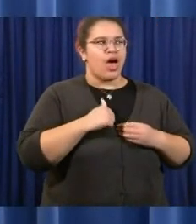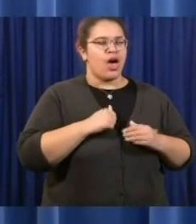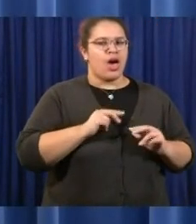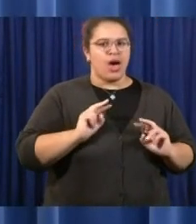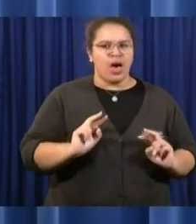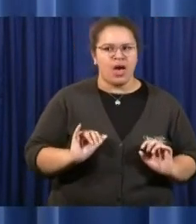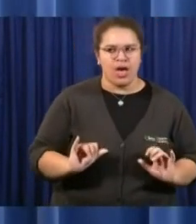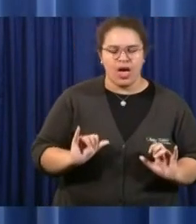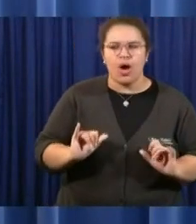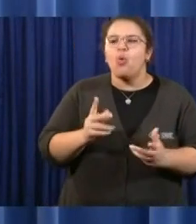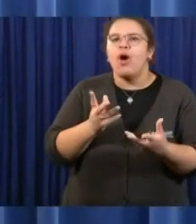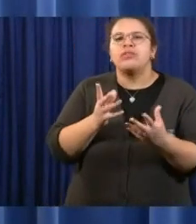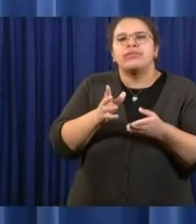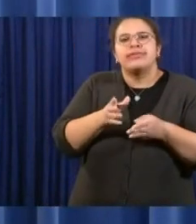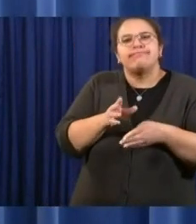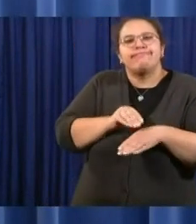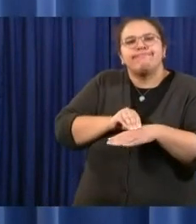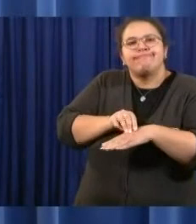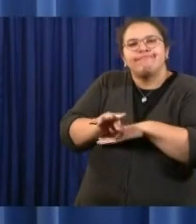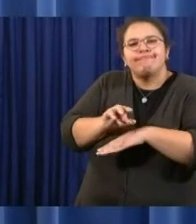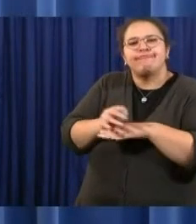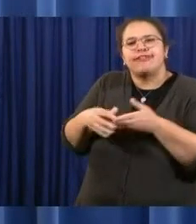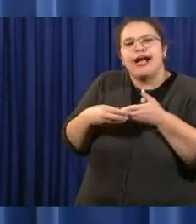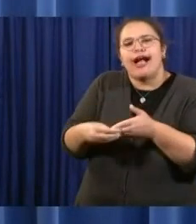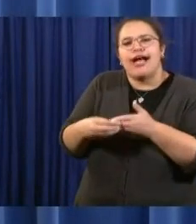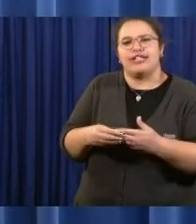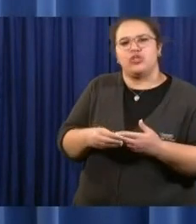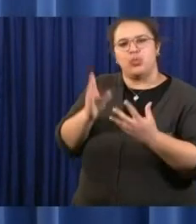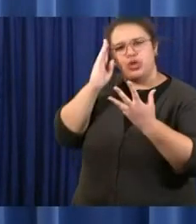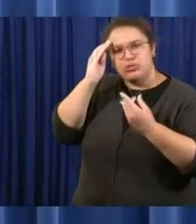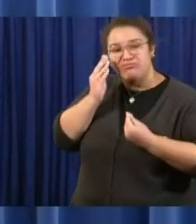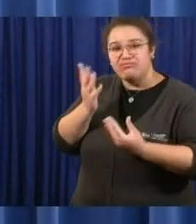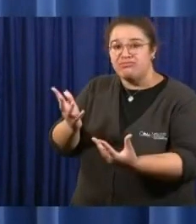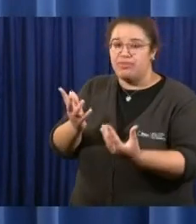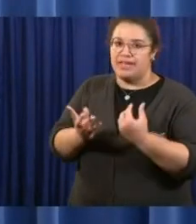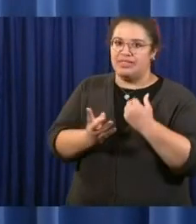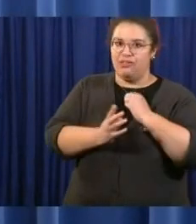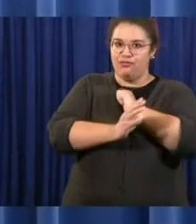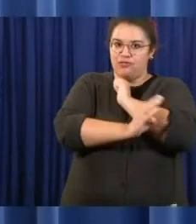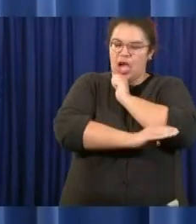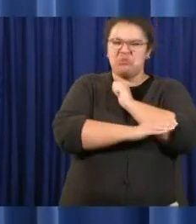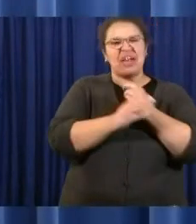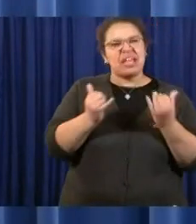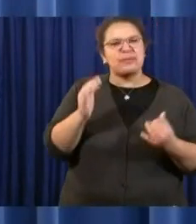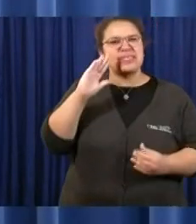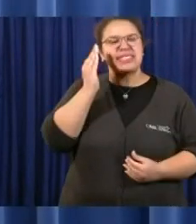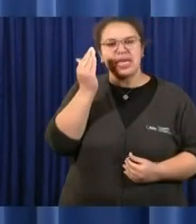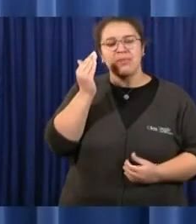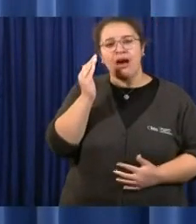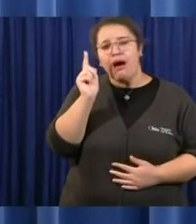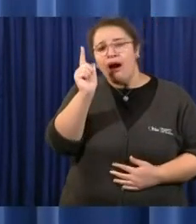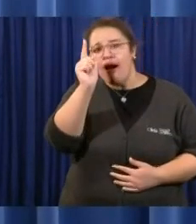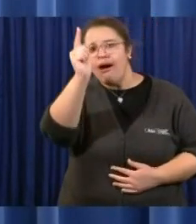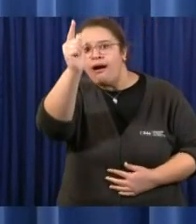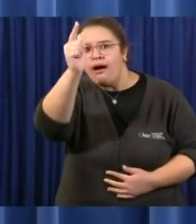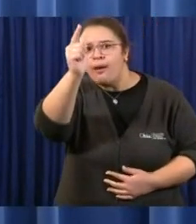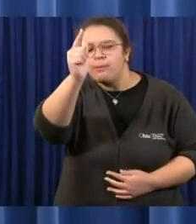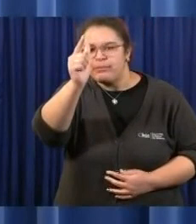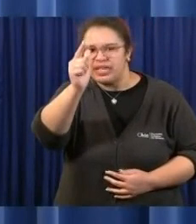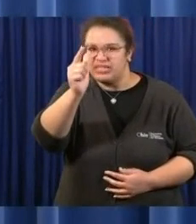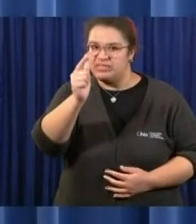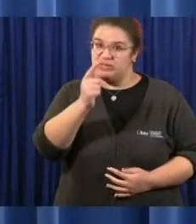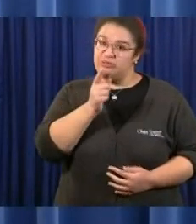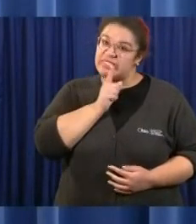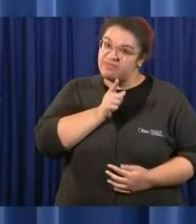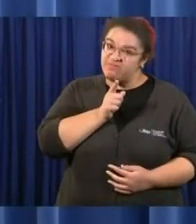The fall seems like a long way off, but it's really just around the corner. And if so, is this the first cut? Will there be two